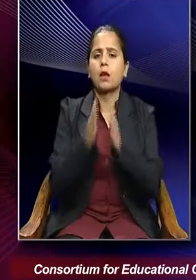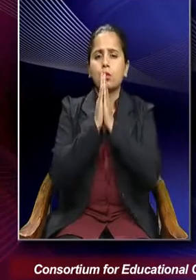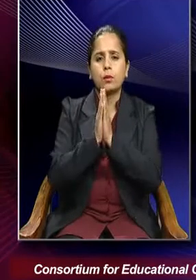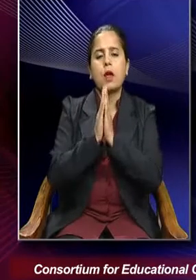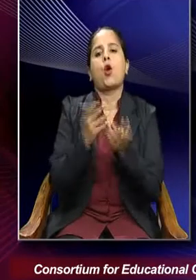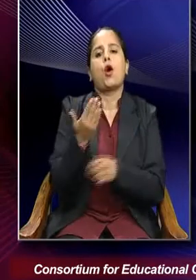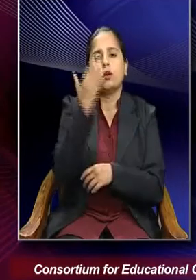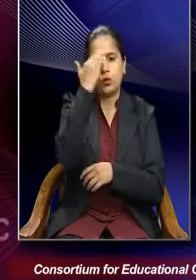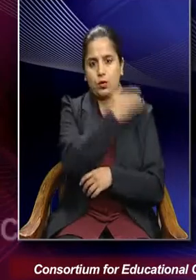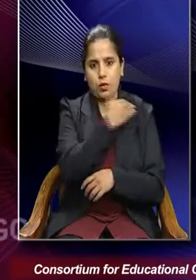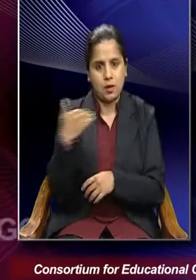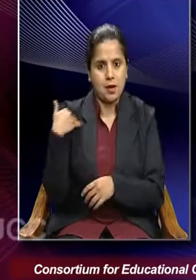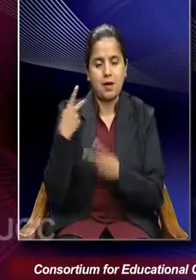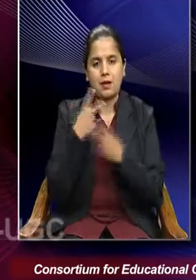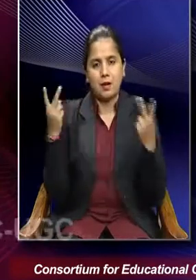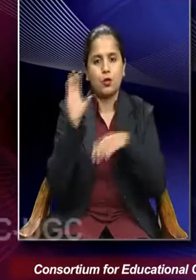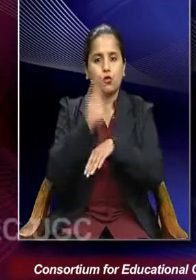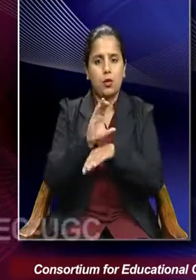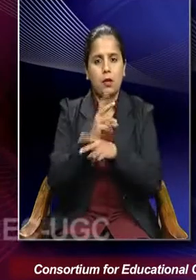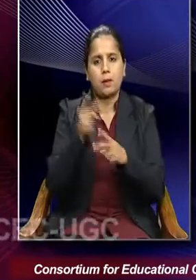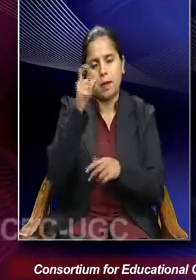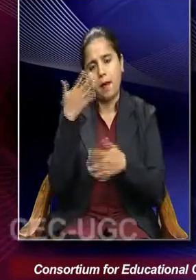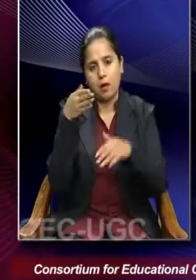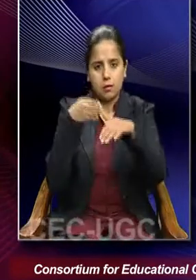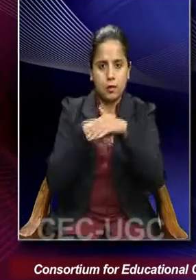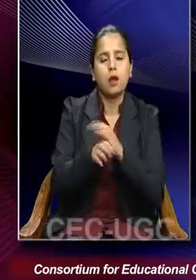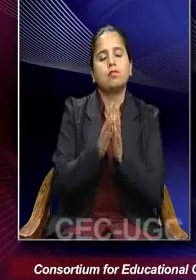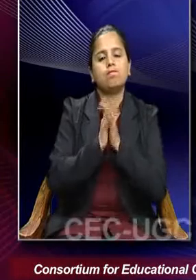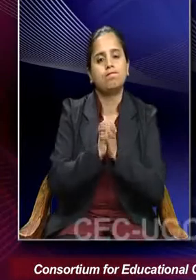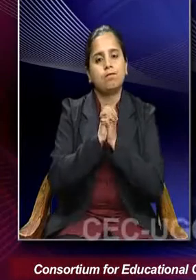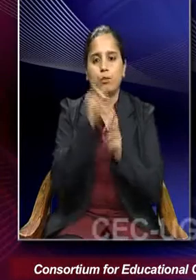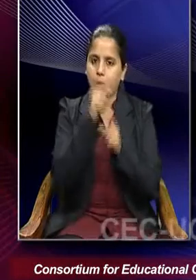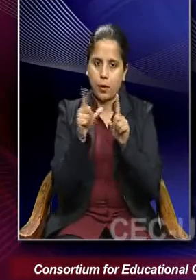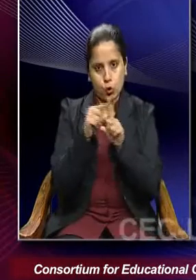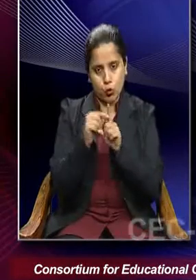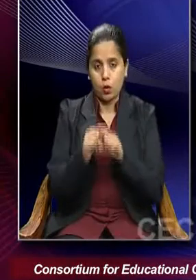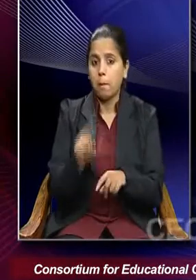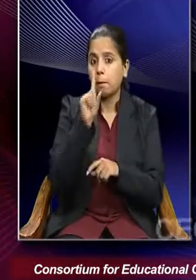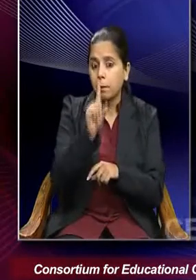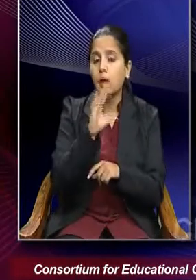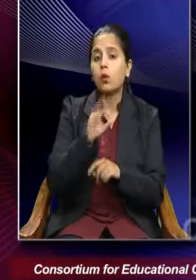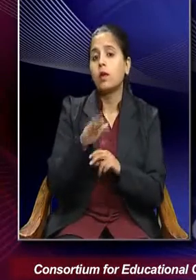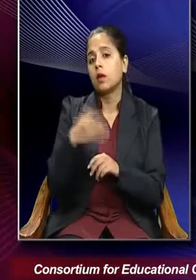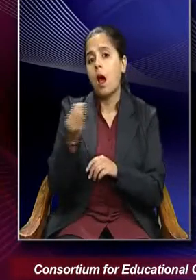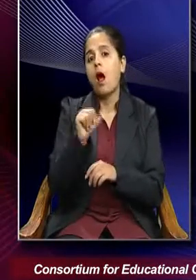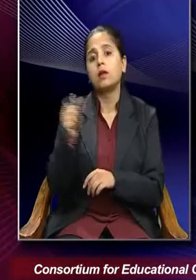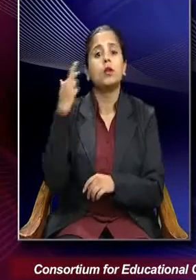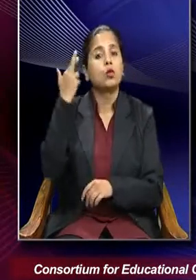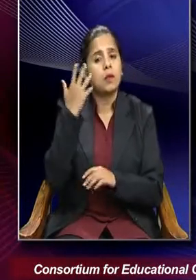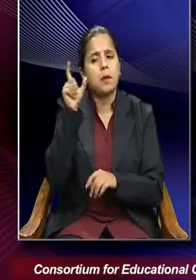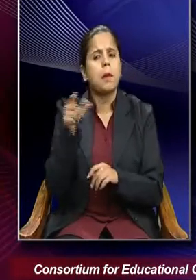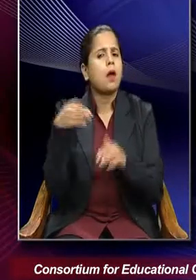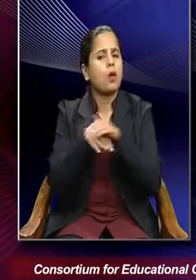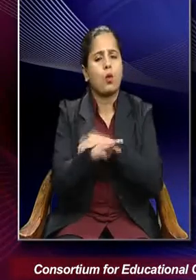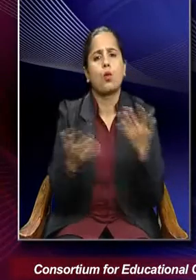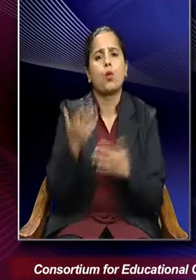church, any place of religion, people go to worship. But then there are other reasons why one could go.